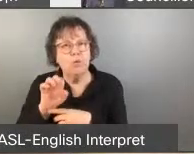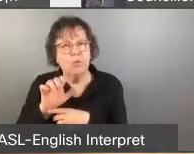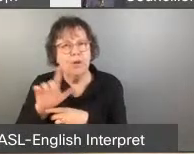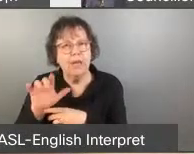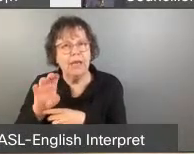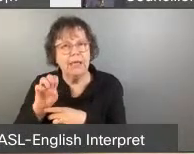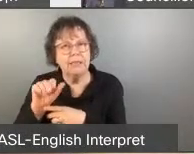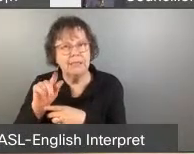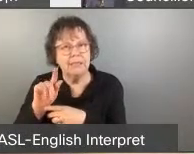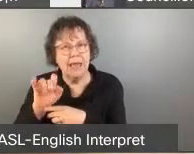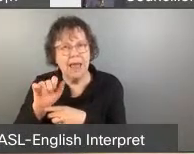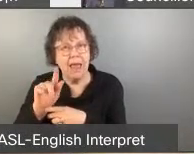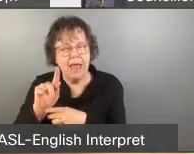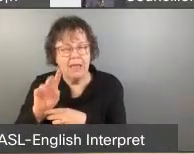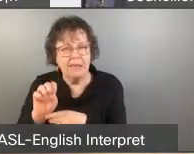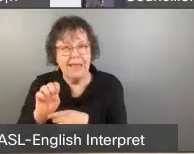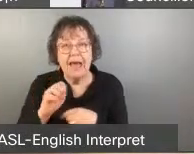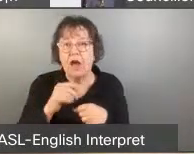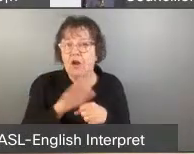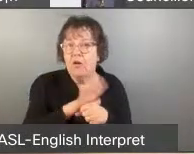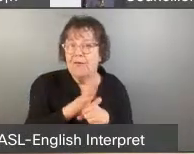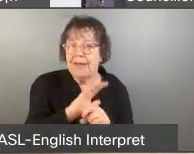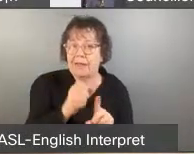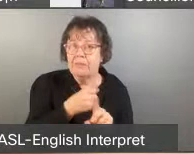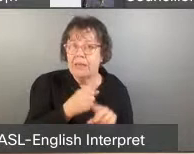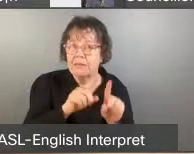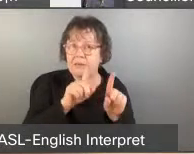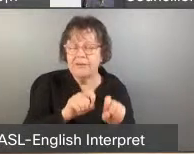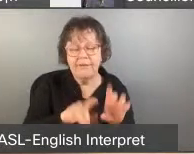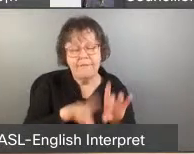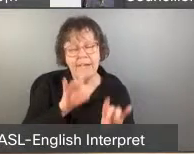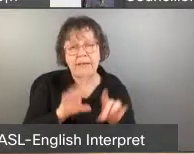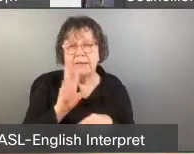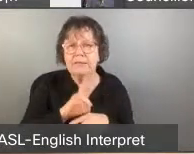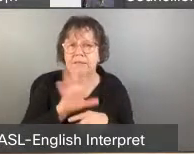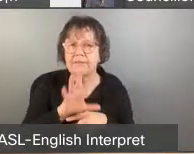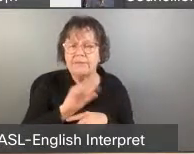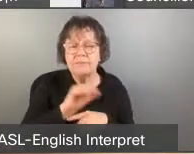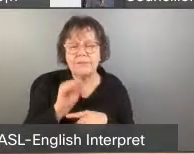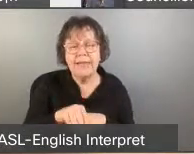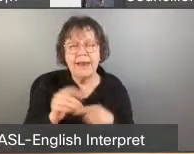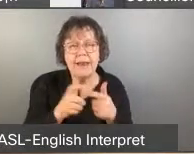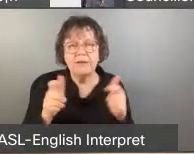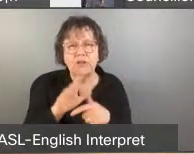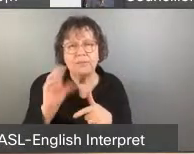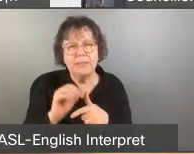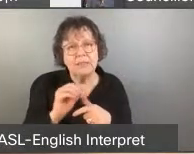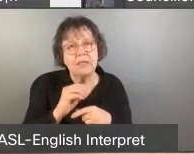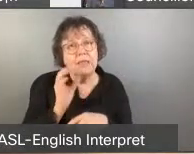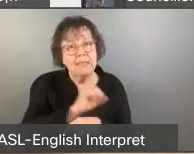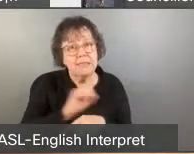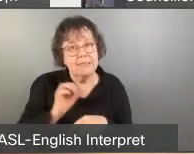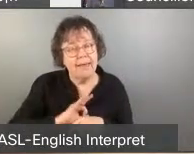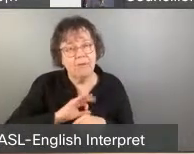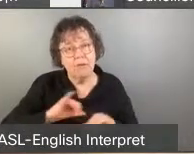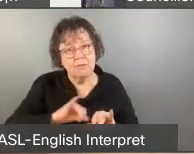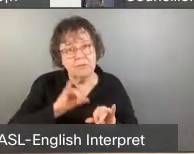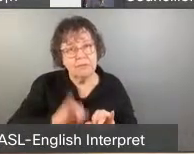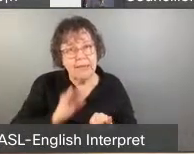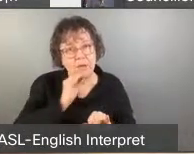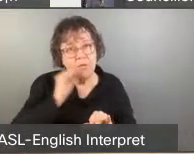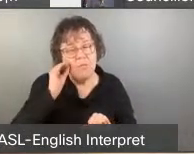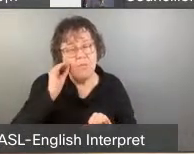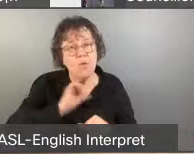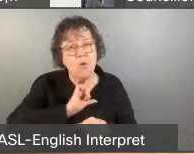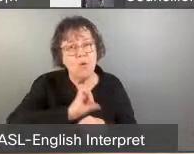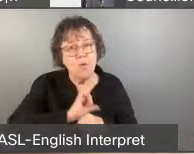-19 business community impact survey, 65% of large companies in Toronto have made their staff work from home. Many may make this